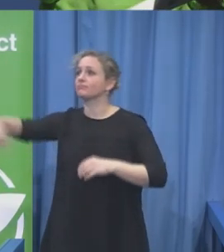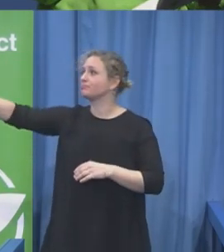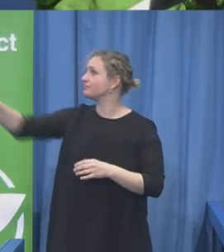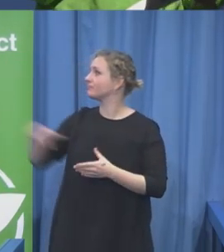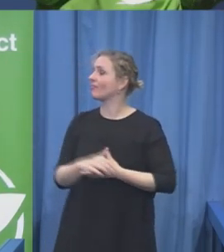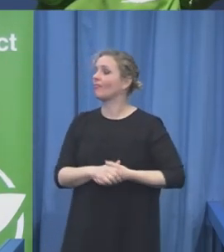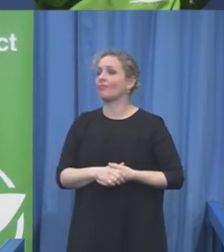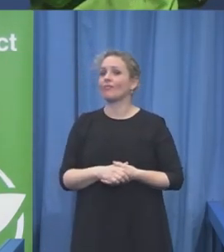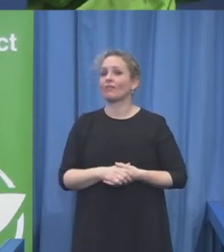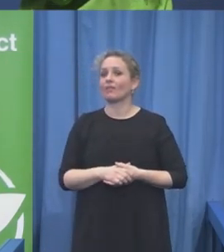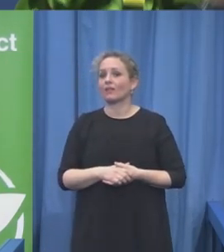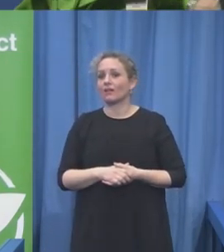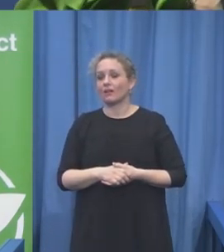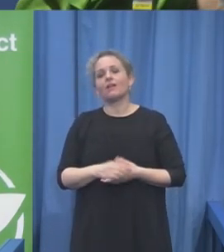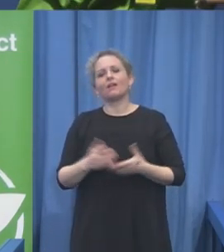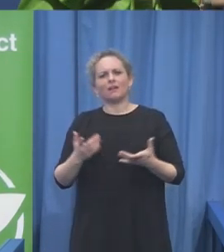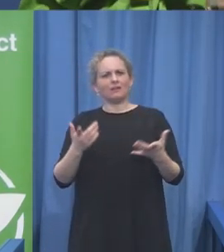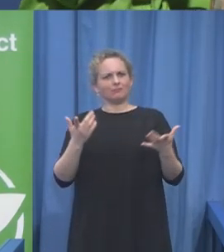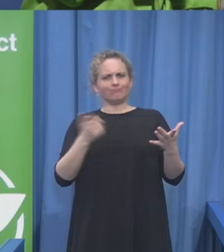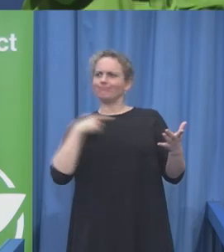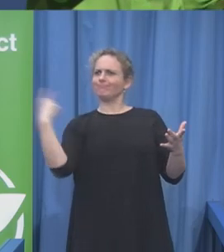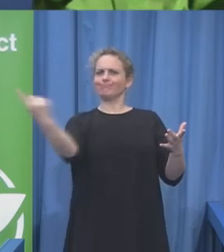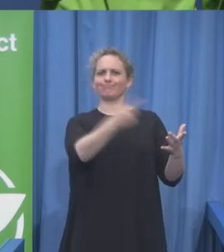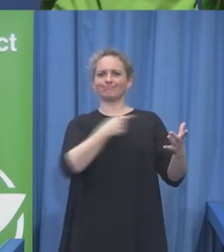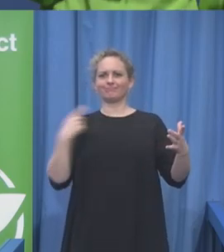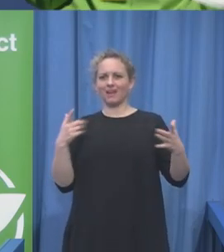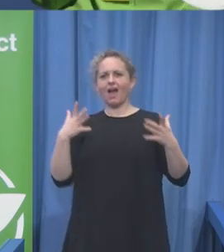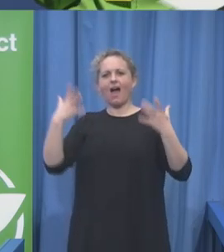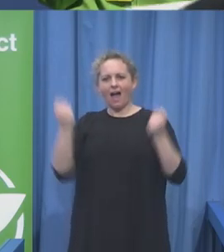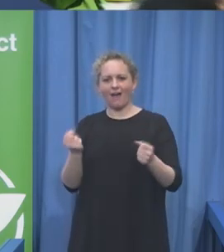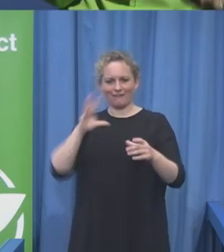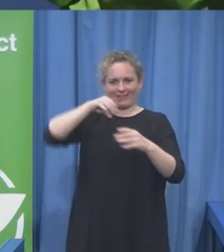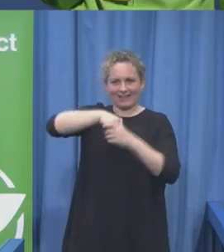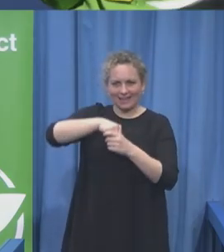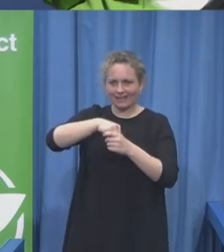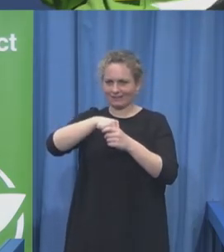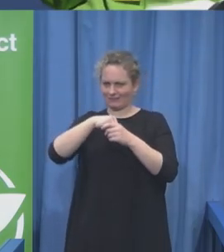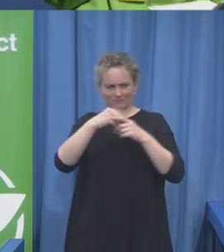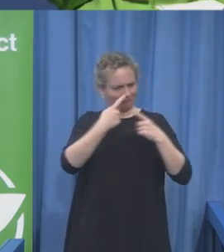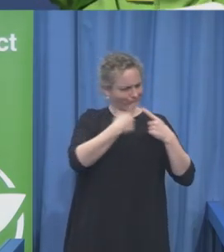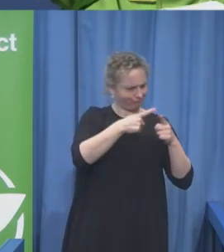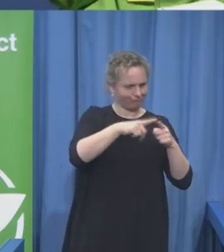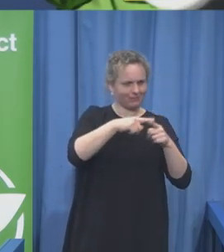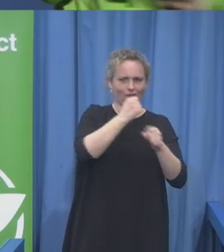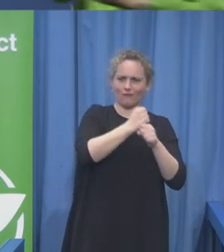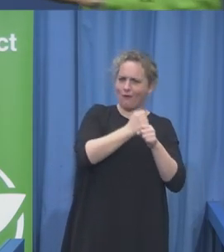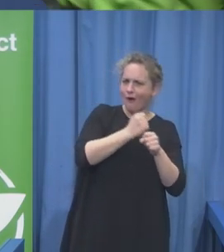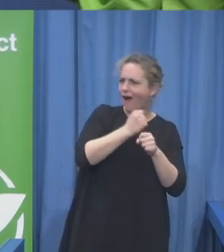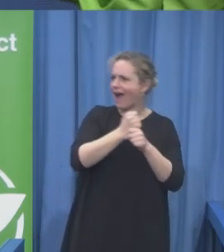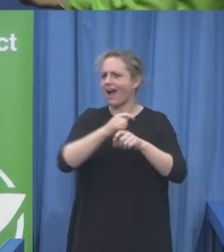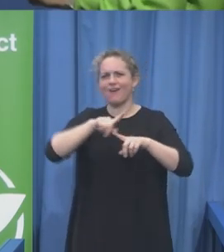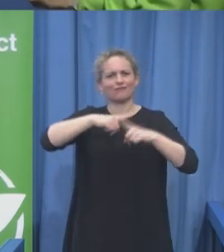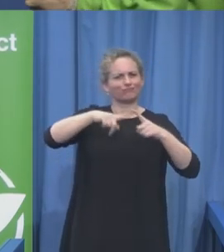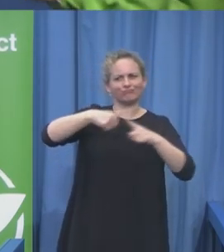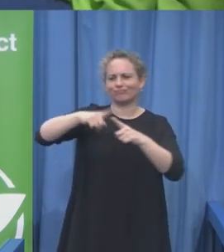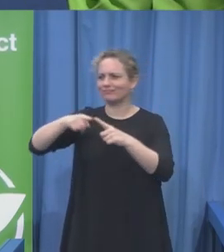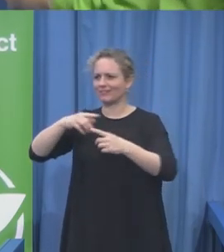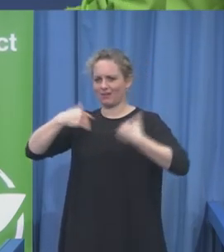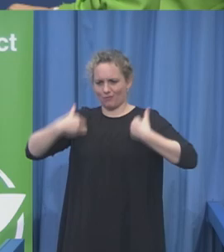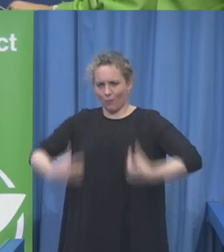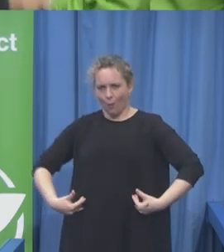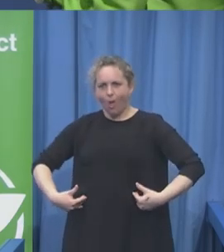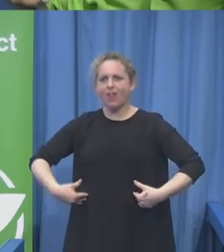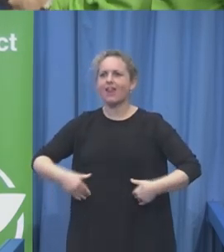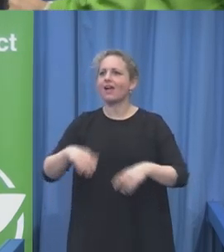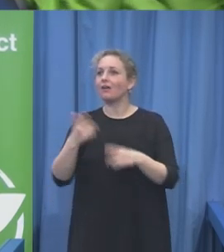human being. We are made up of so many labels and so many hats and so many parts of ourselves. And it was fantastic to meet